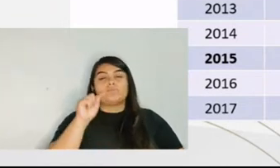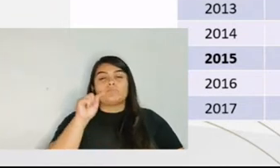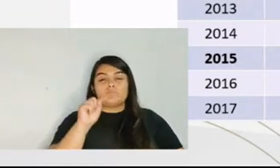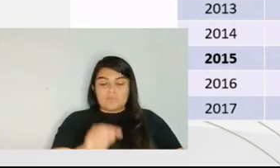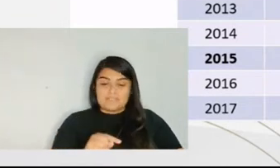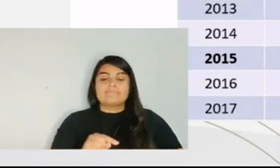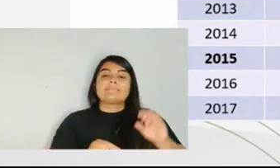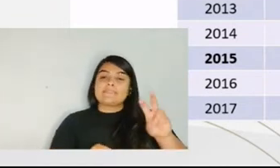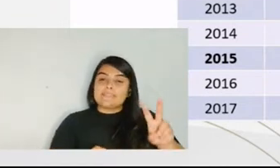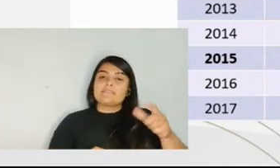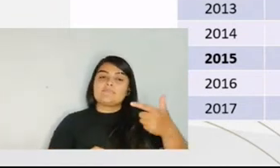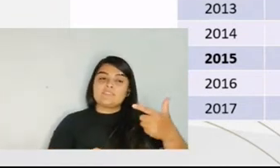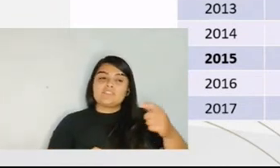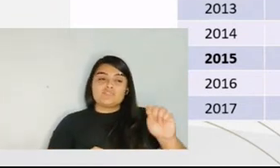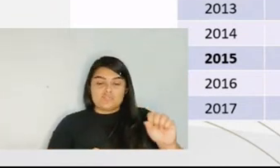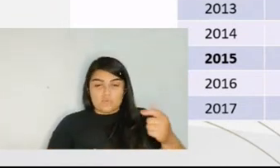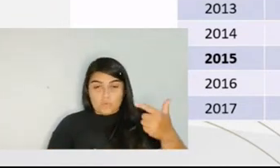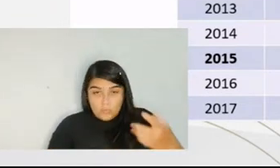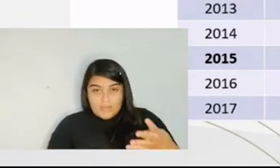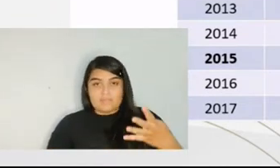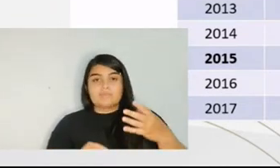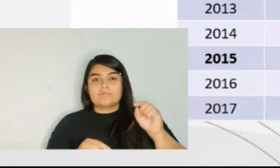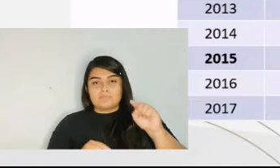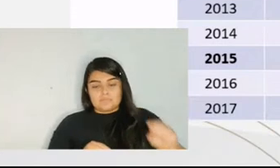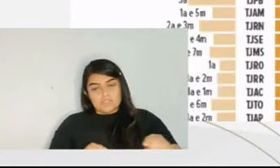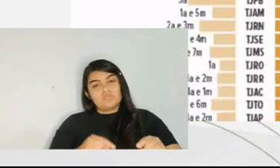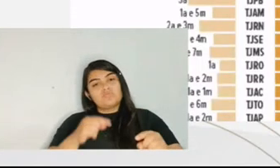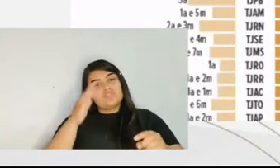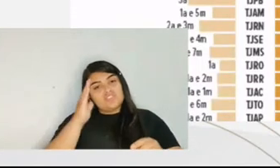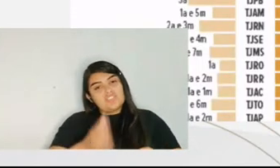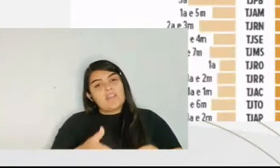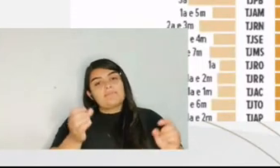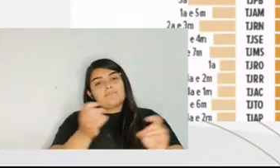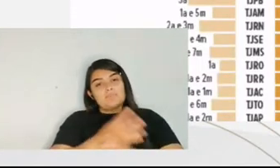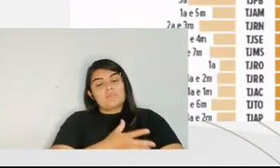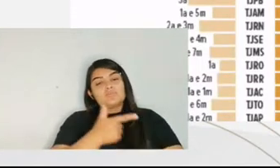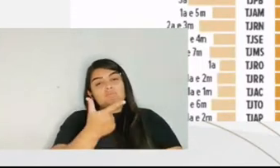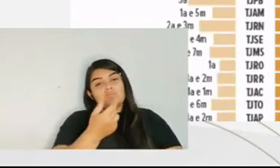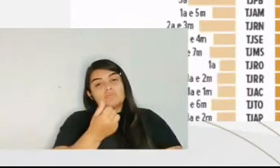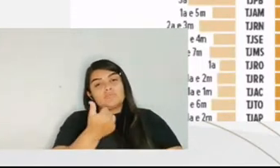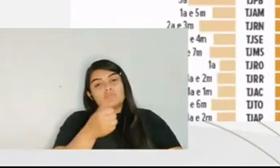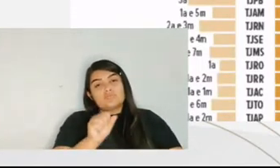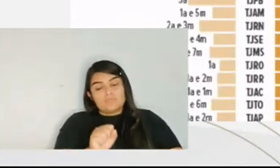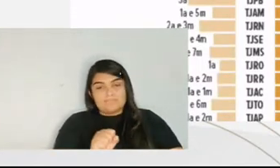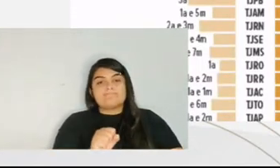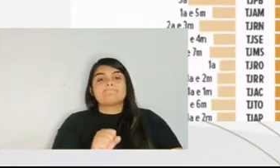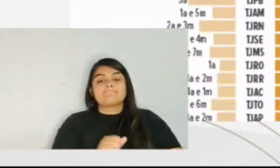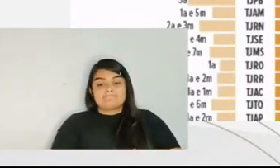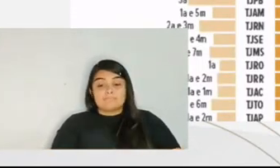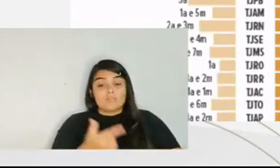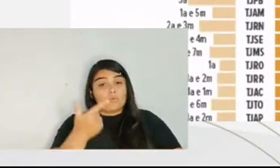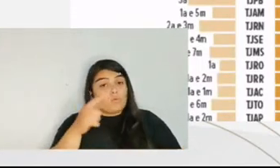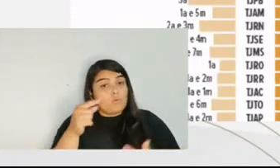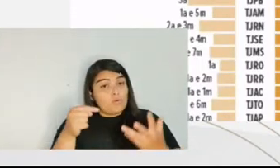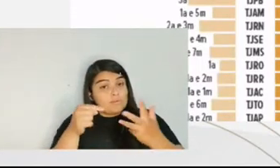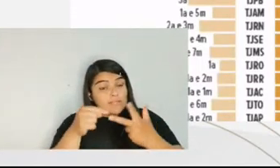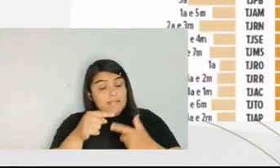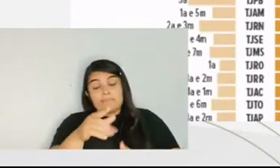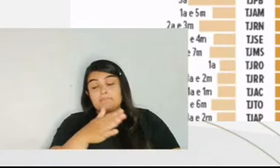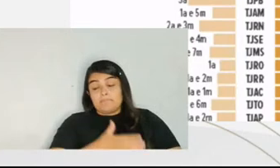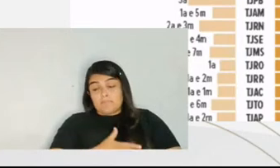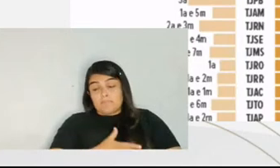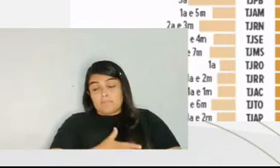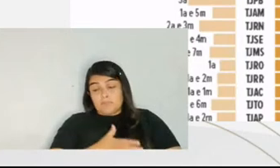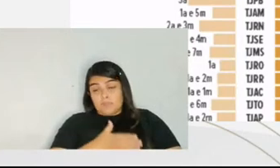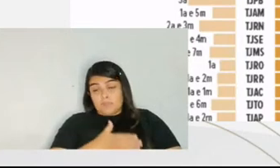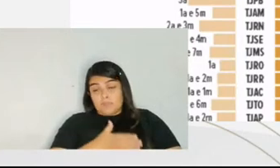this process. So we have more than half a million processes judged just in 2018.